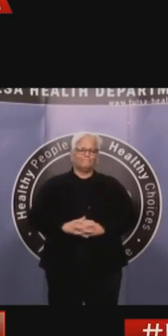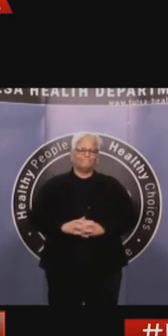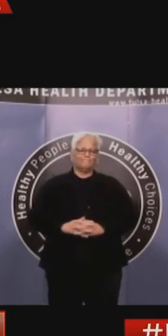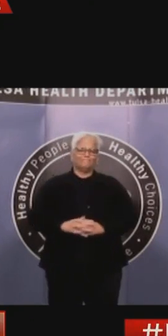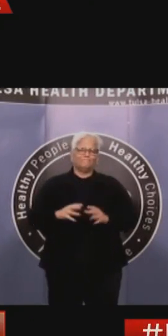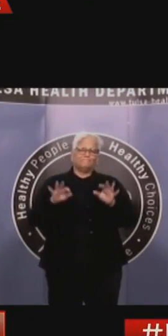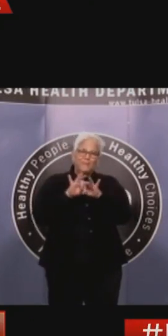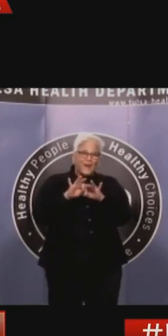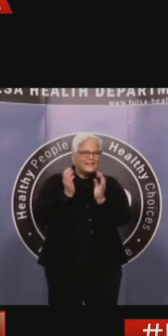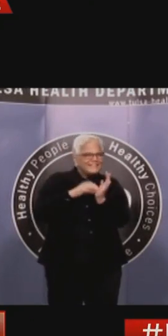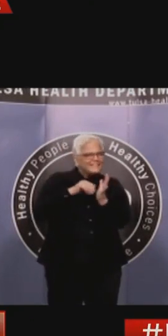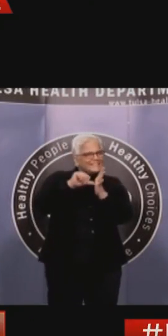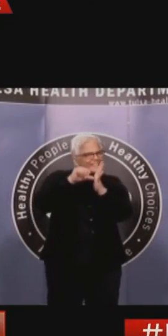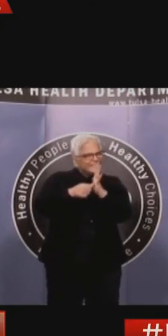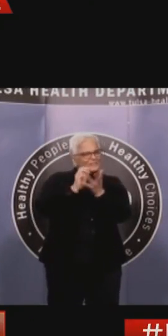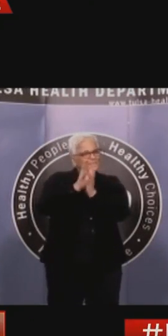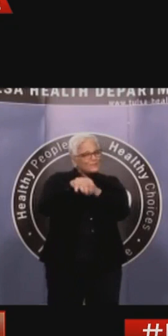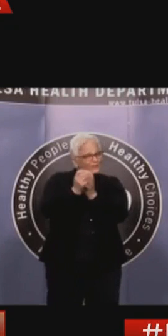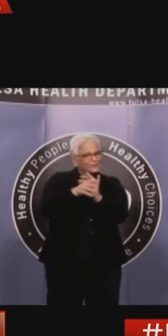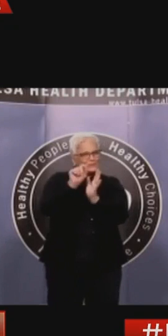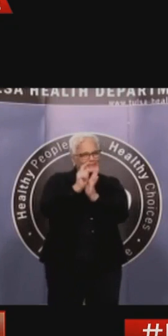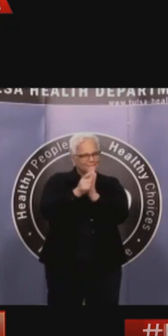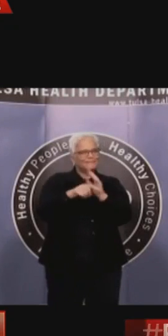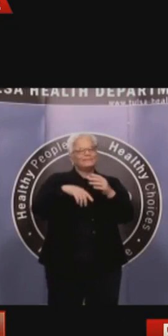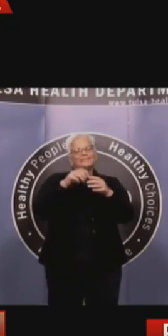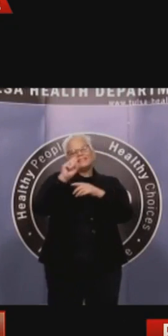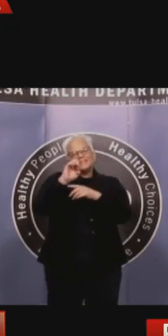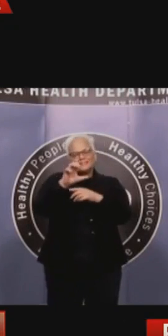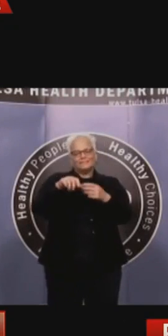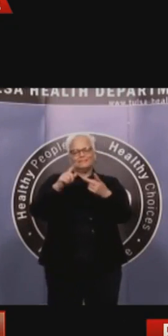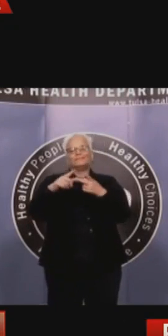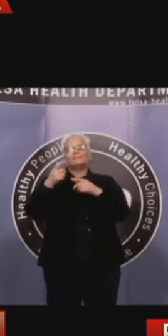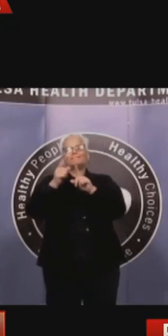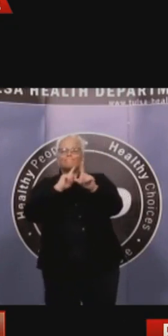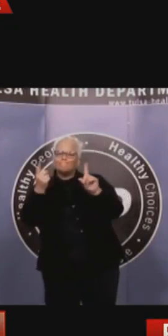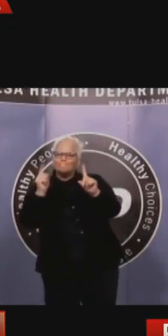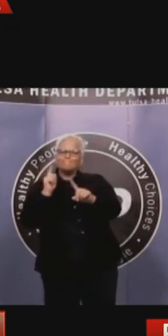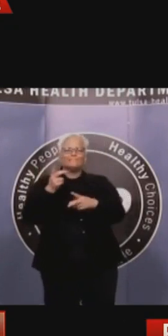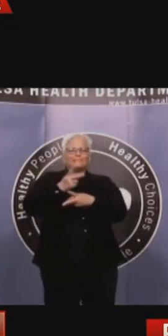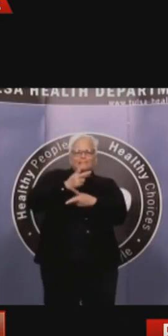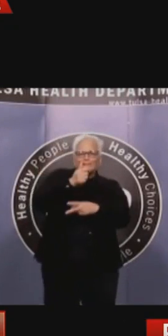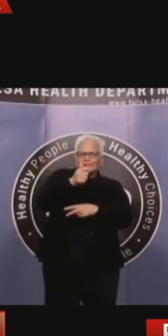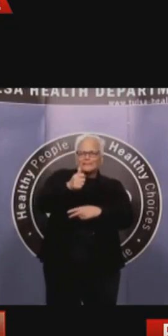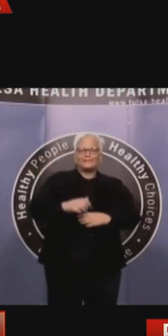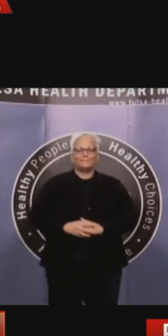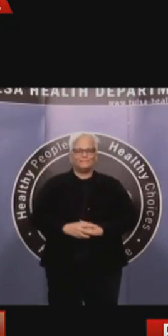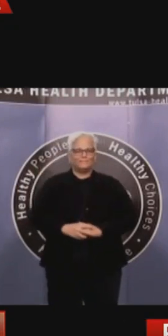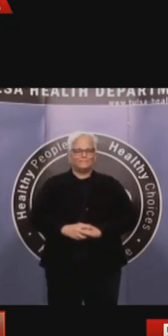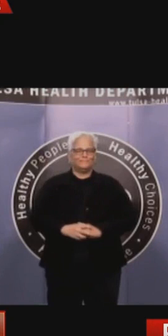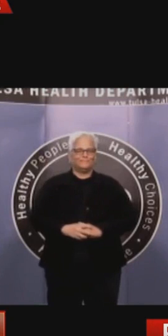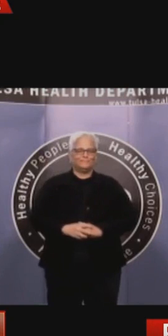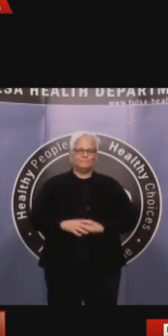that's on the online mobility data that's available out there that shows how we're doing compared with other cities, or